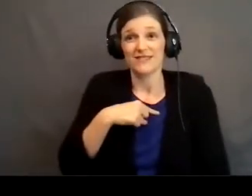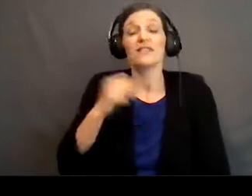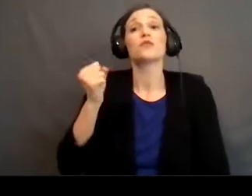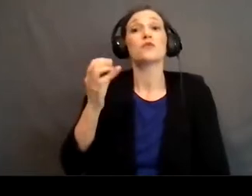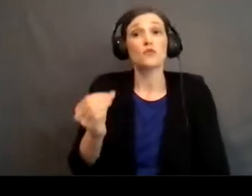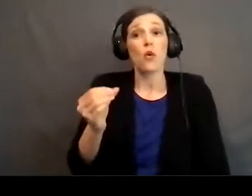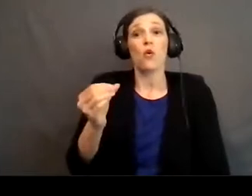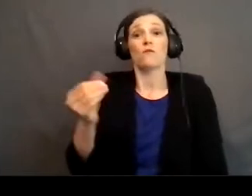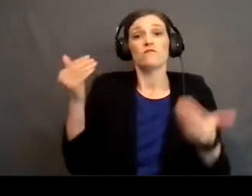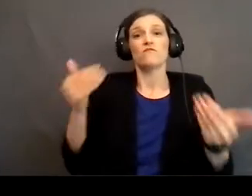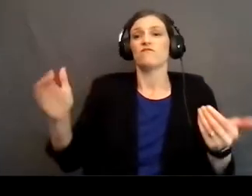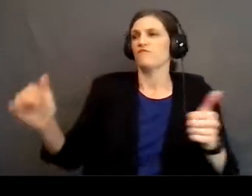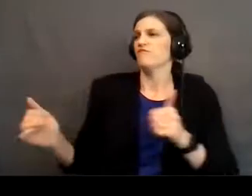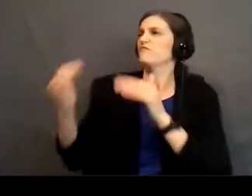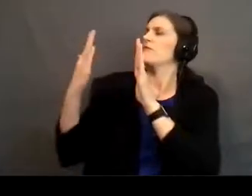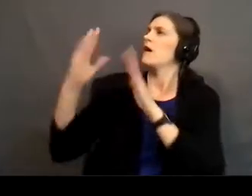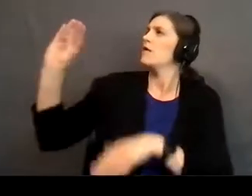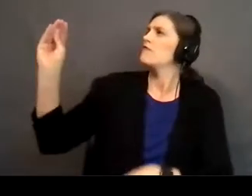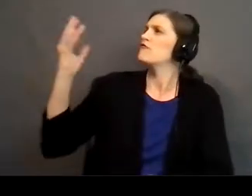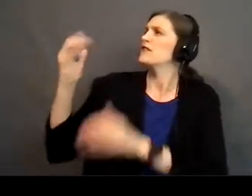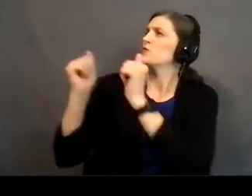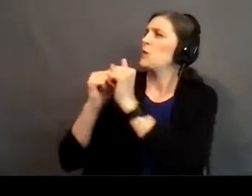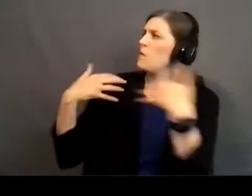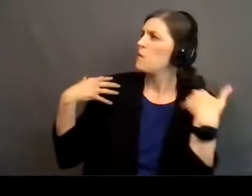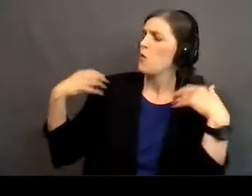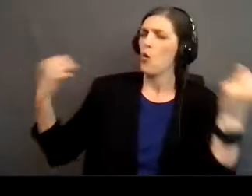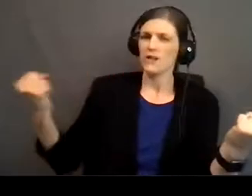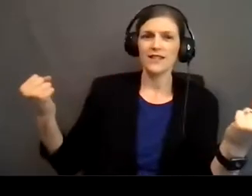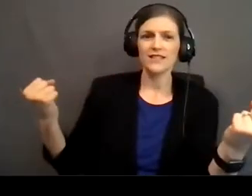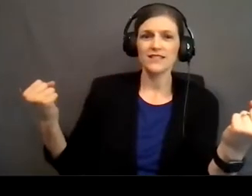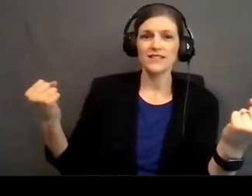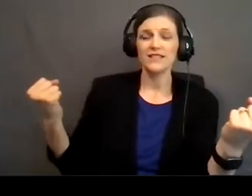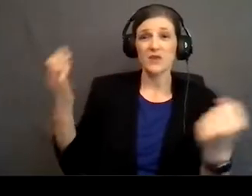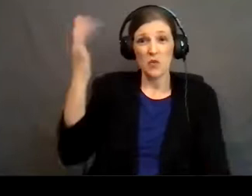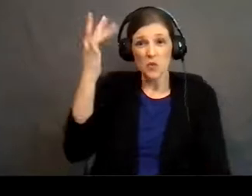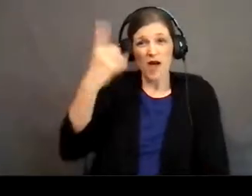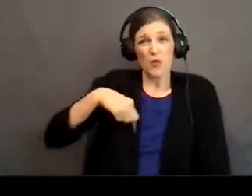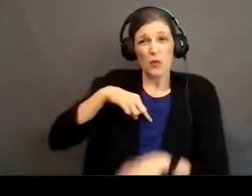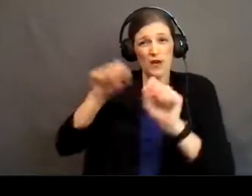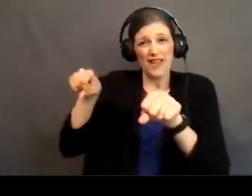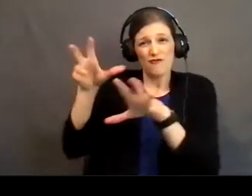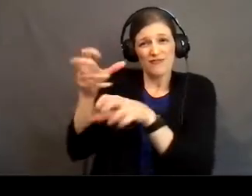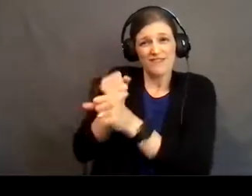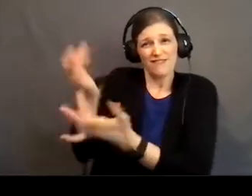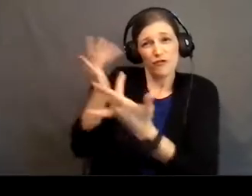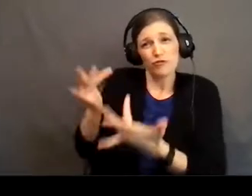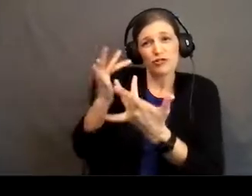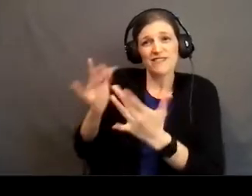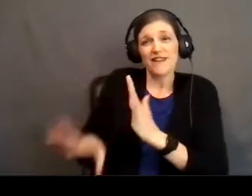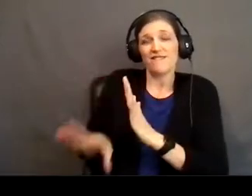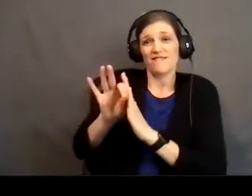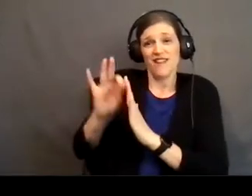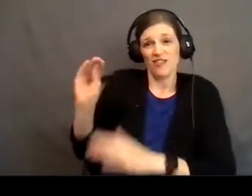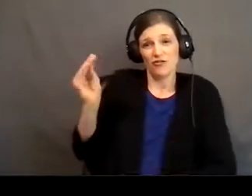let us approach the throne of grace with boldness, so we may receive mercy and find grace